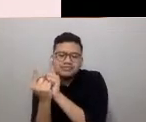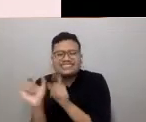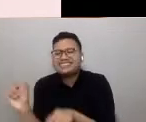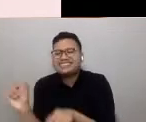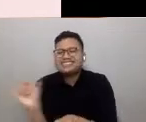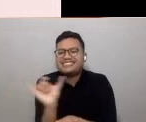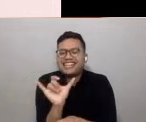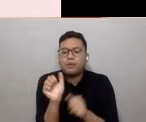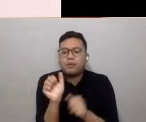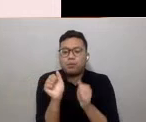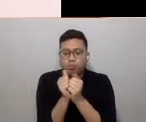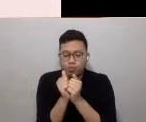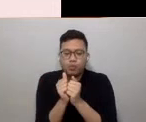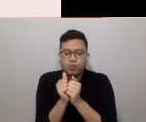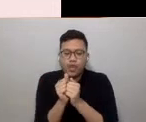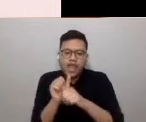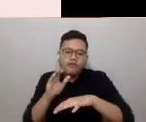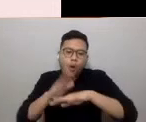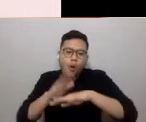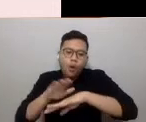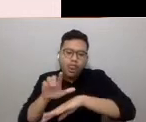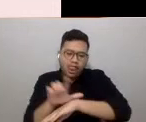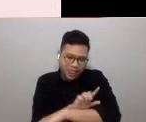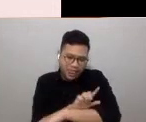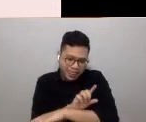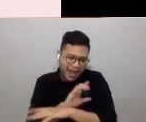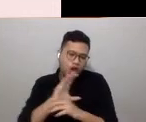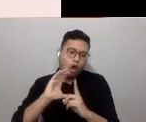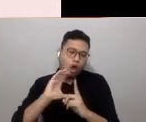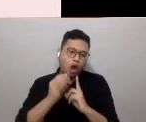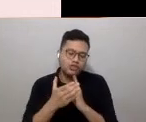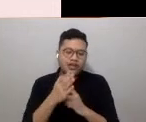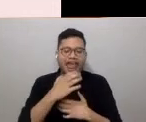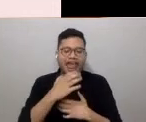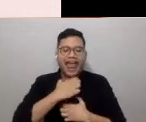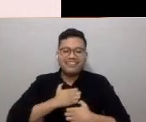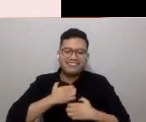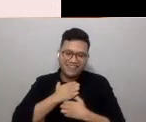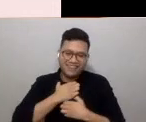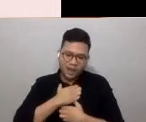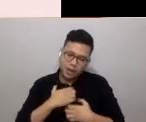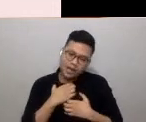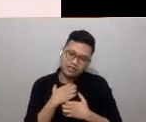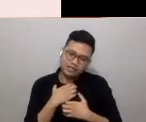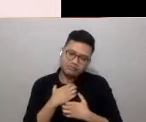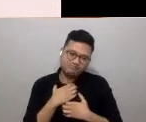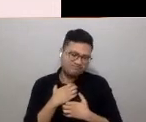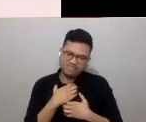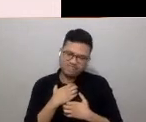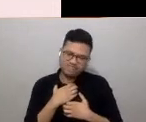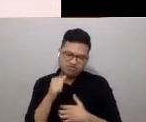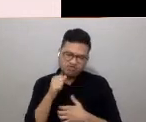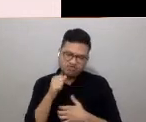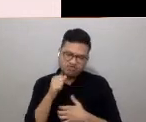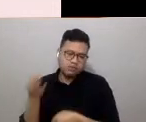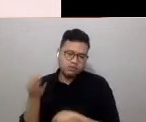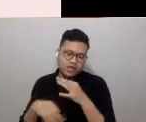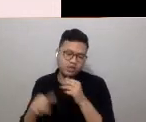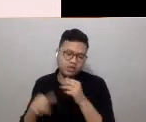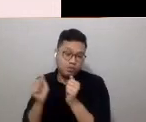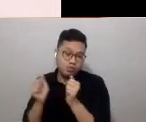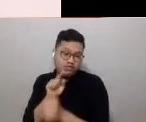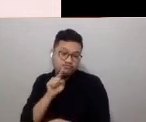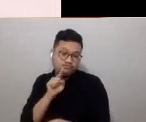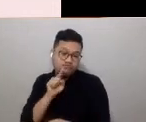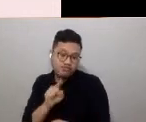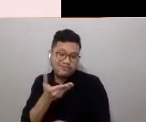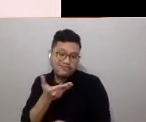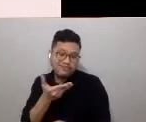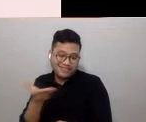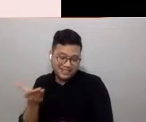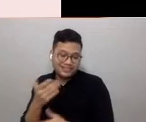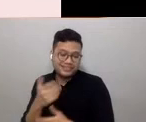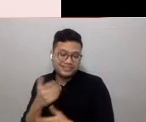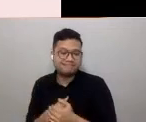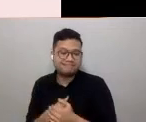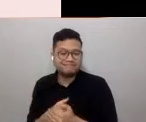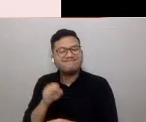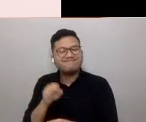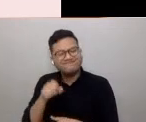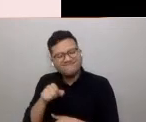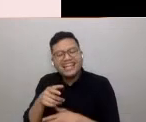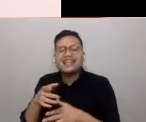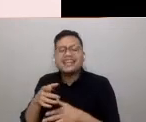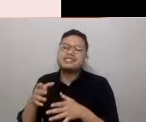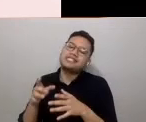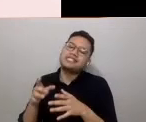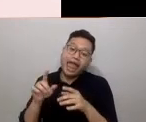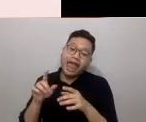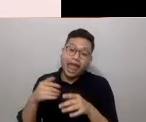virtual, cultural or entertainment experience a replacement for the real thing. Safety is important, yes, but we should